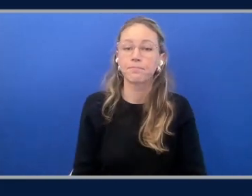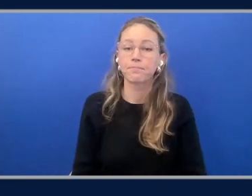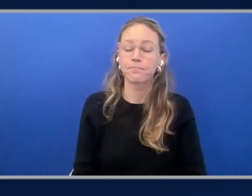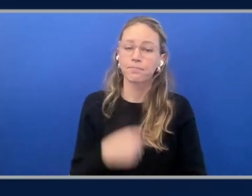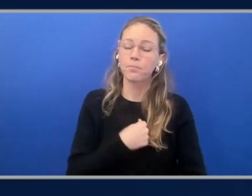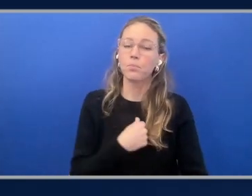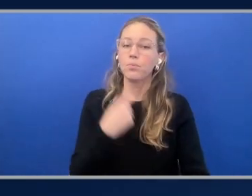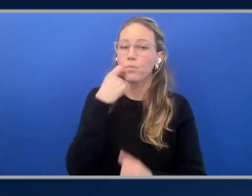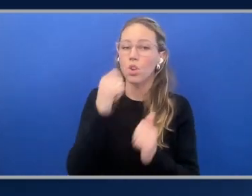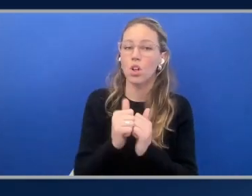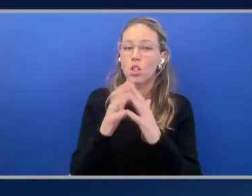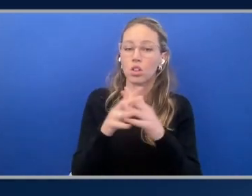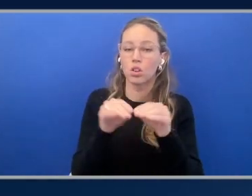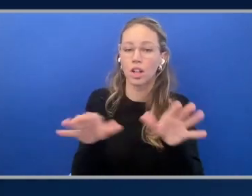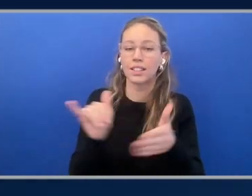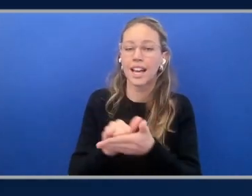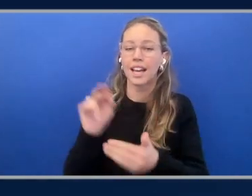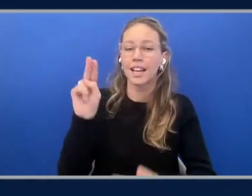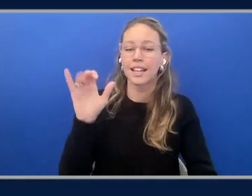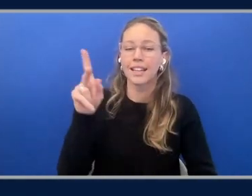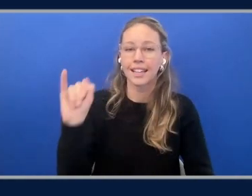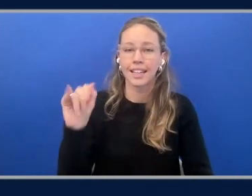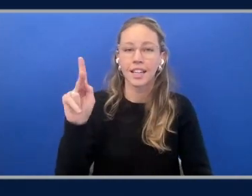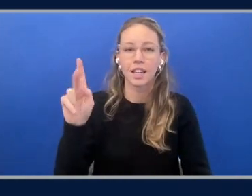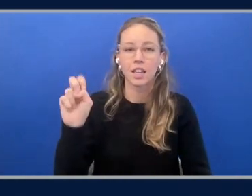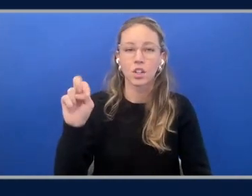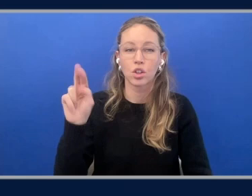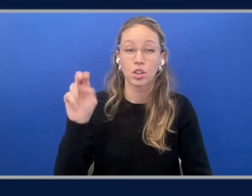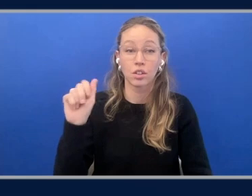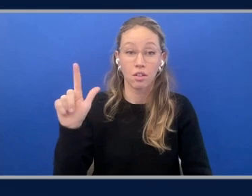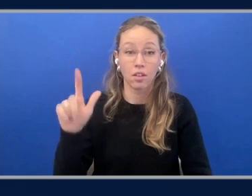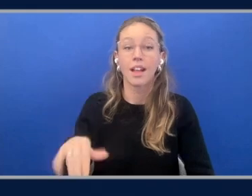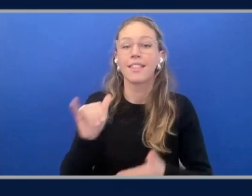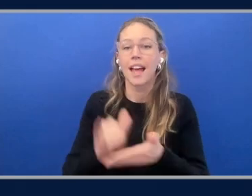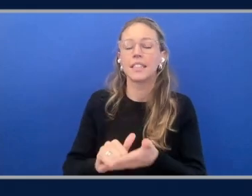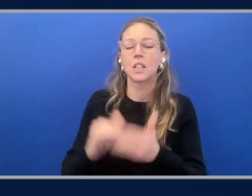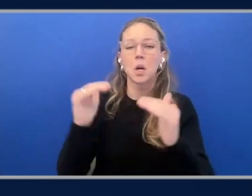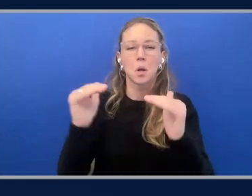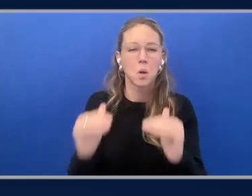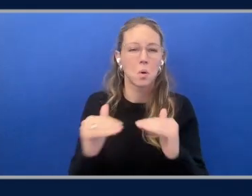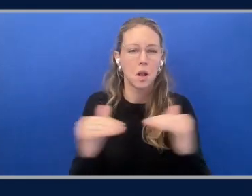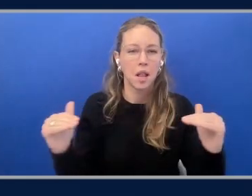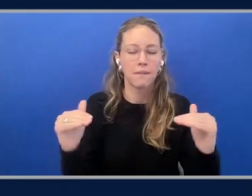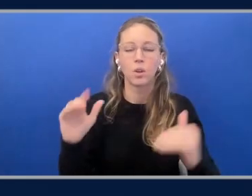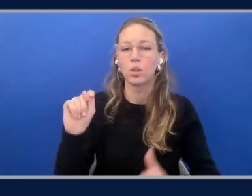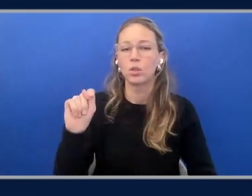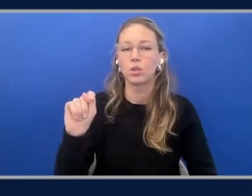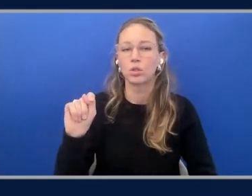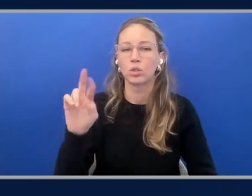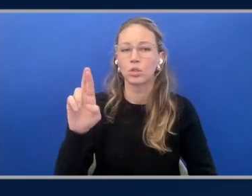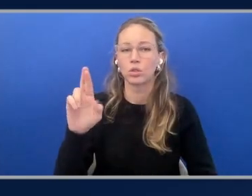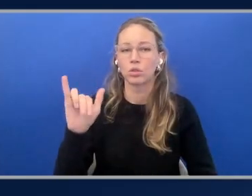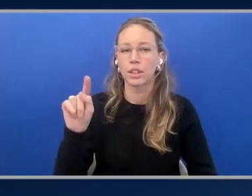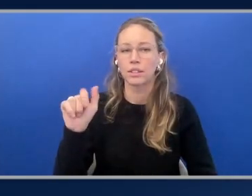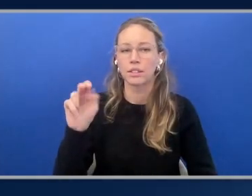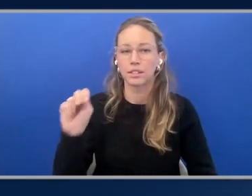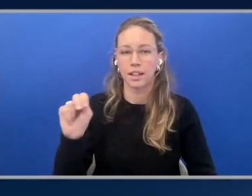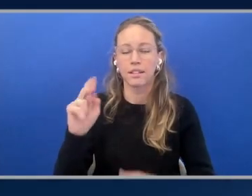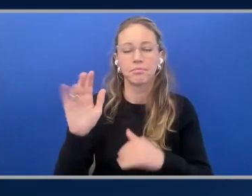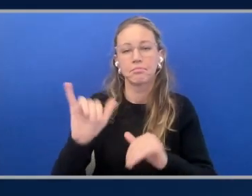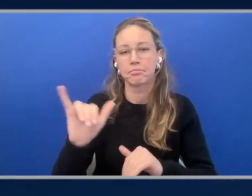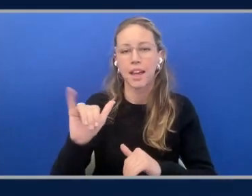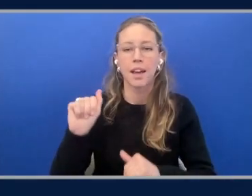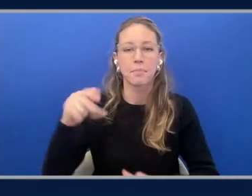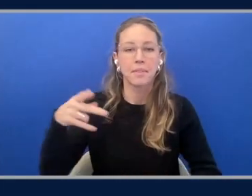launched the Nicky Kernel interface recently. And for those who aren't familiar, this is a lower-level Triton-like API that allows you to really take advantage of